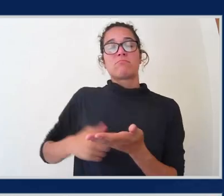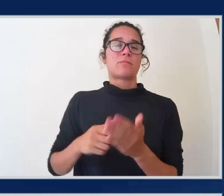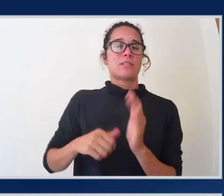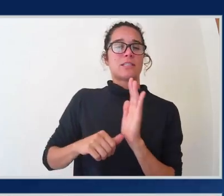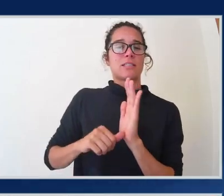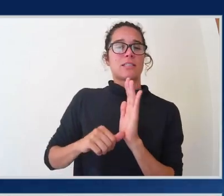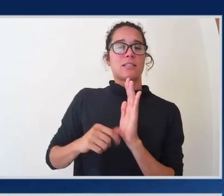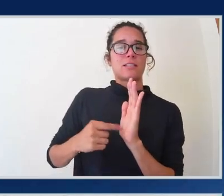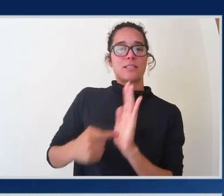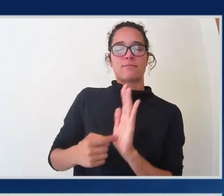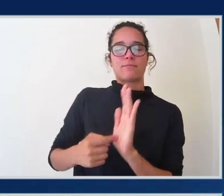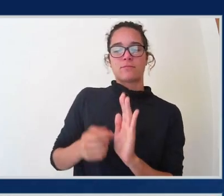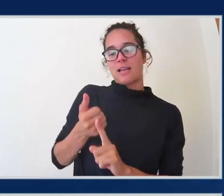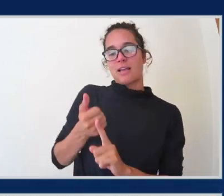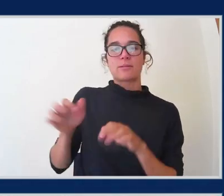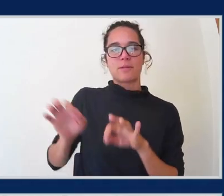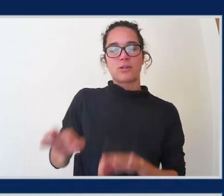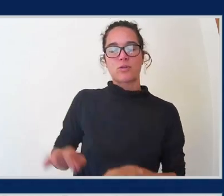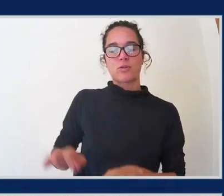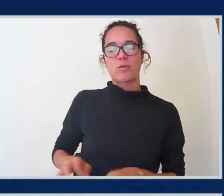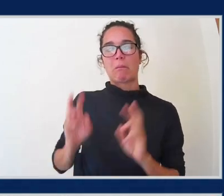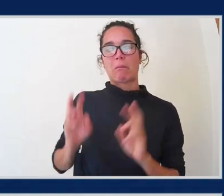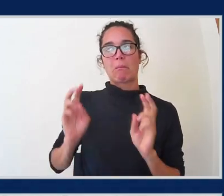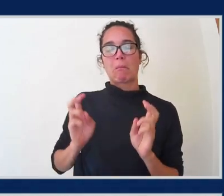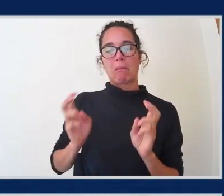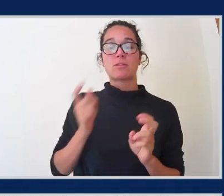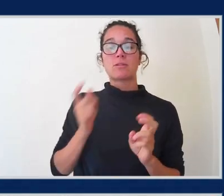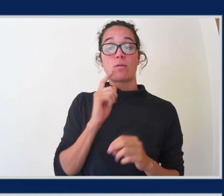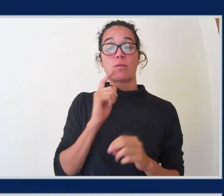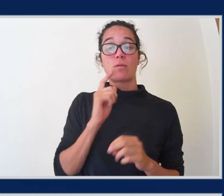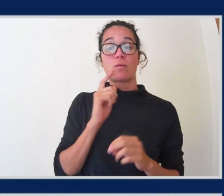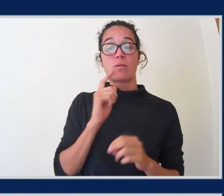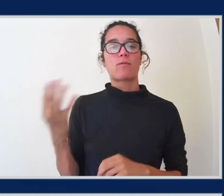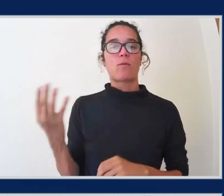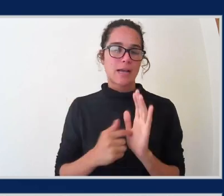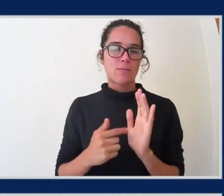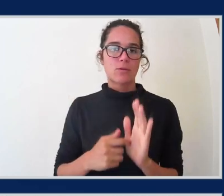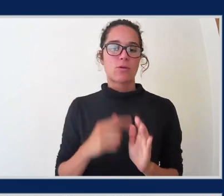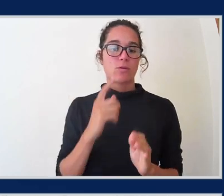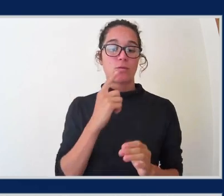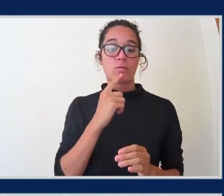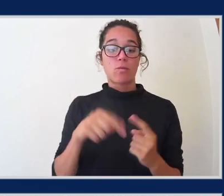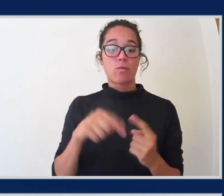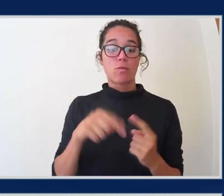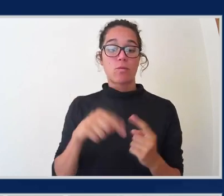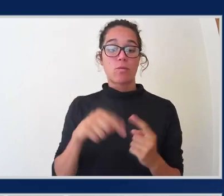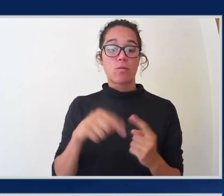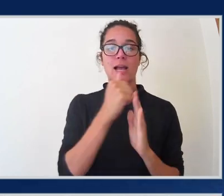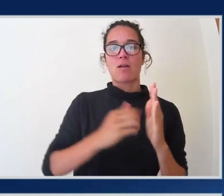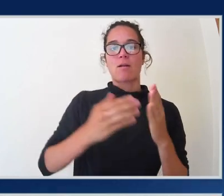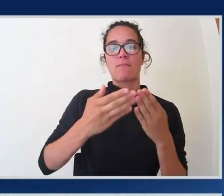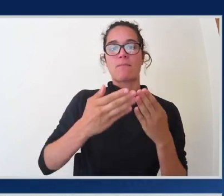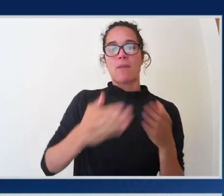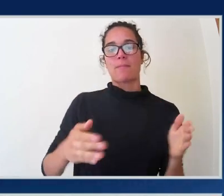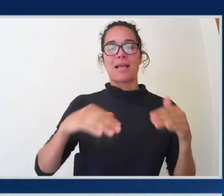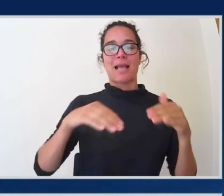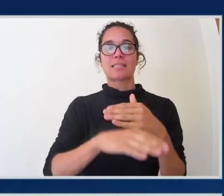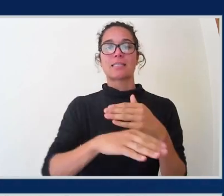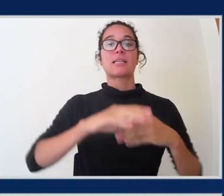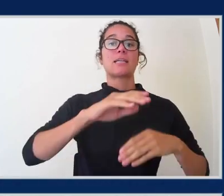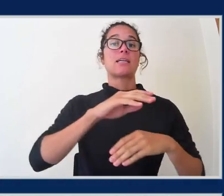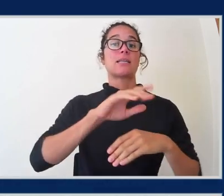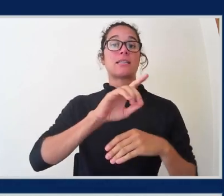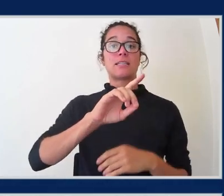is for. So would you say like account block public access disabled would be necessarily the right finding